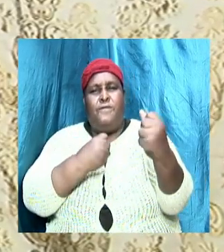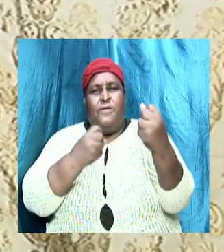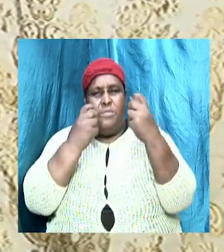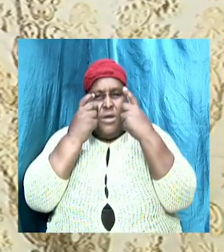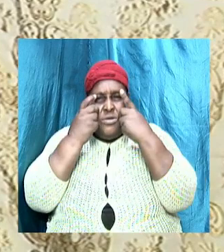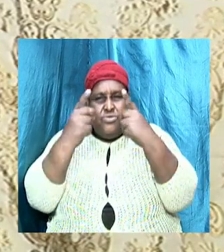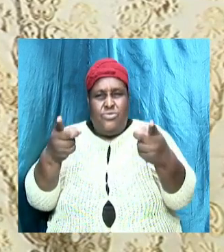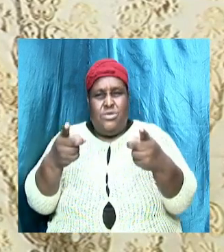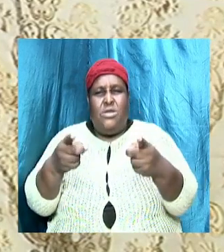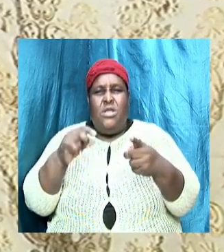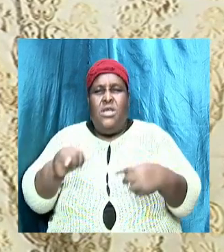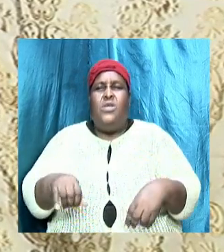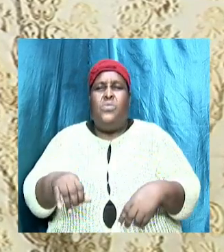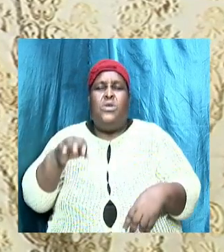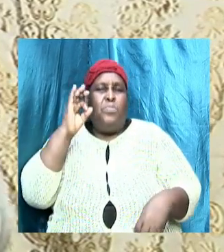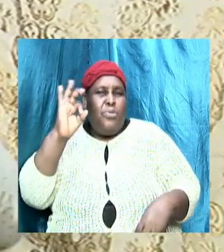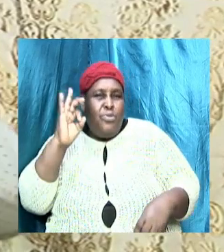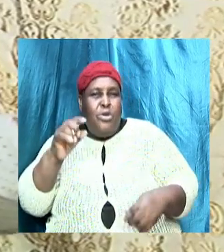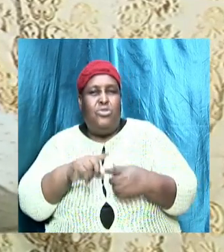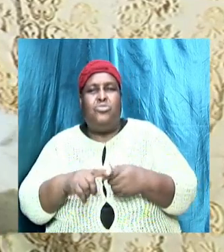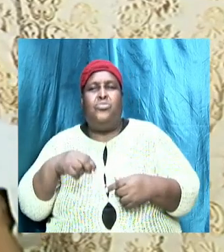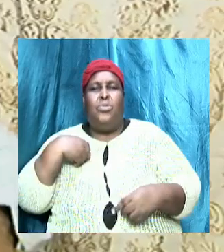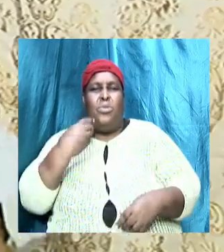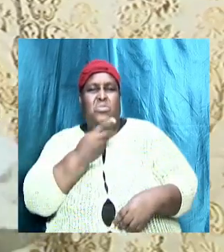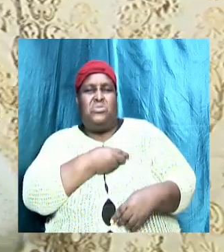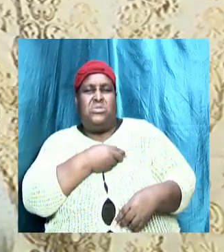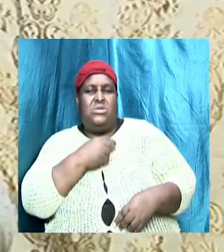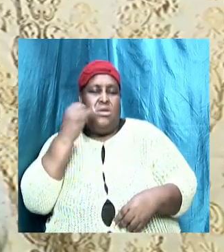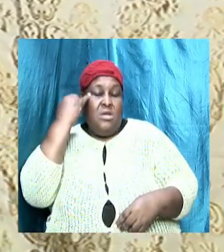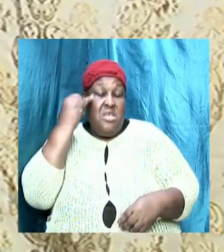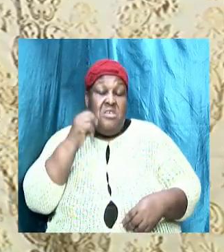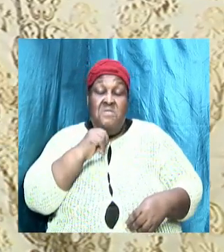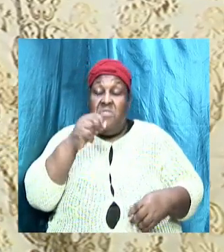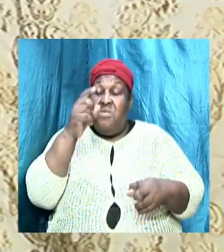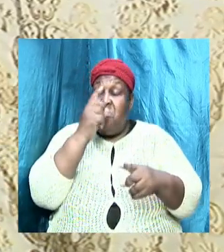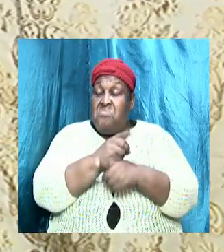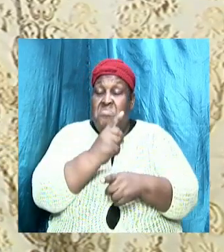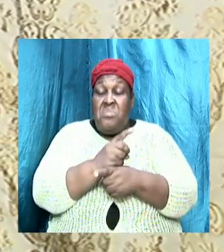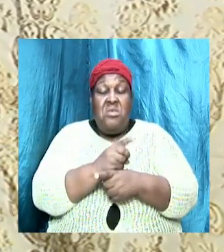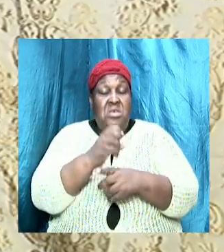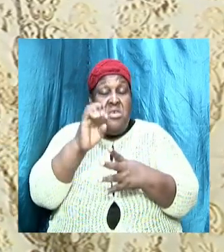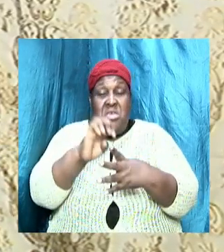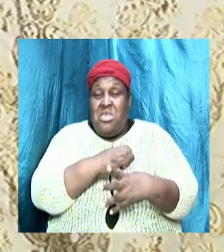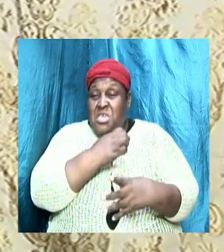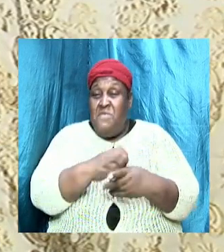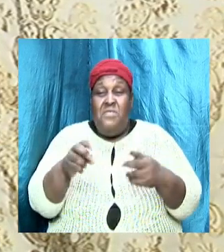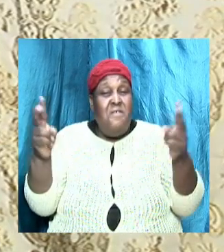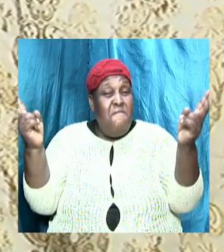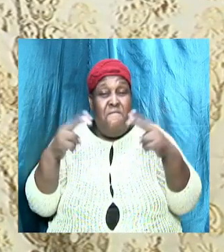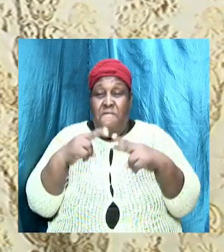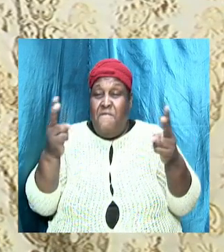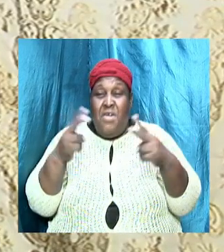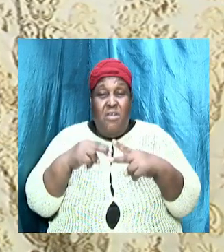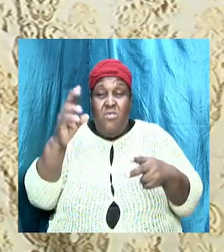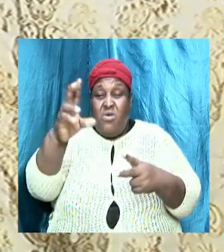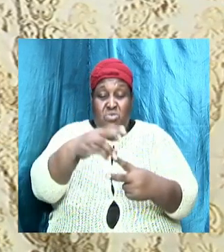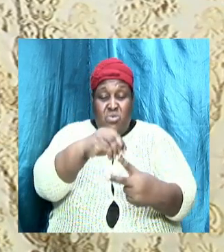passed down unto us if we are not careful even the very elect might be deceived